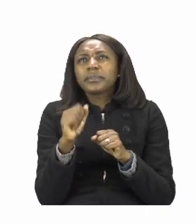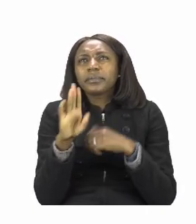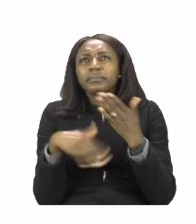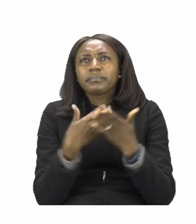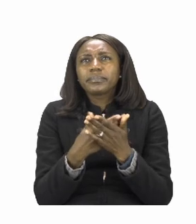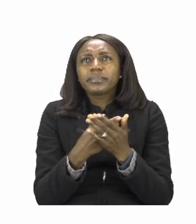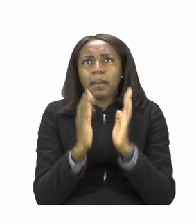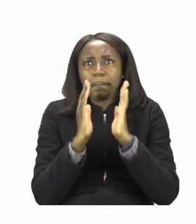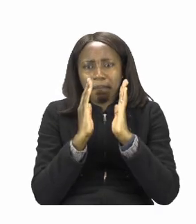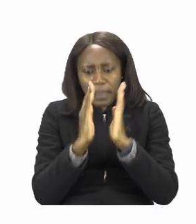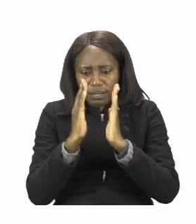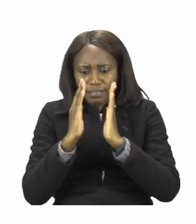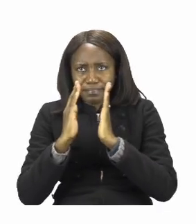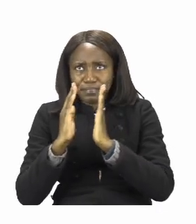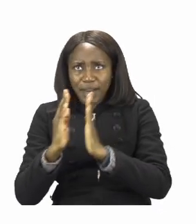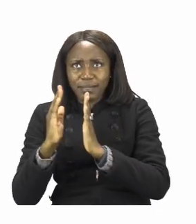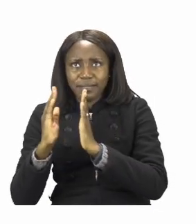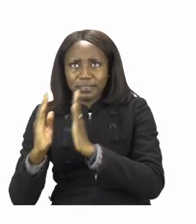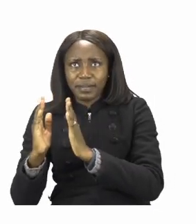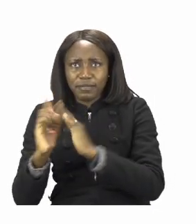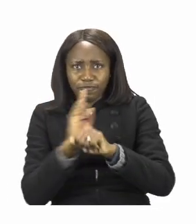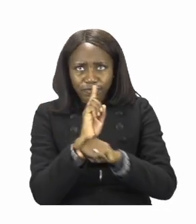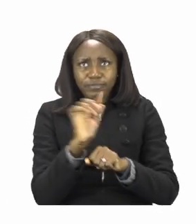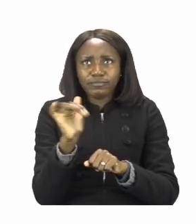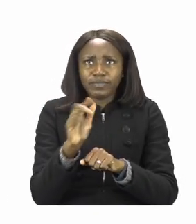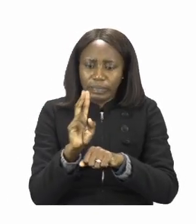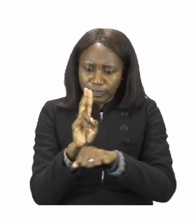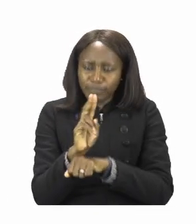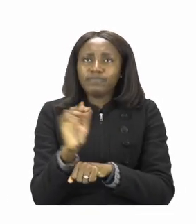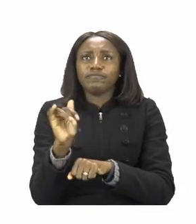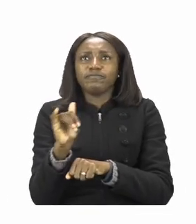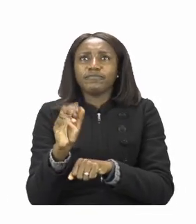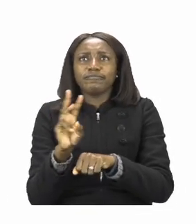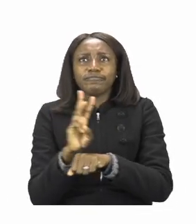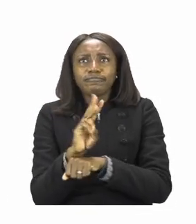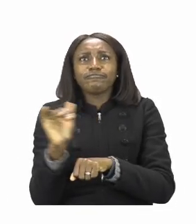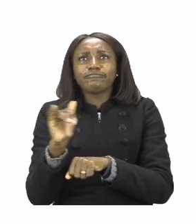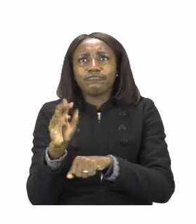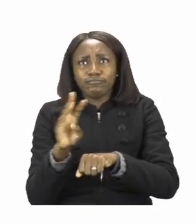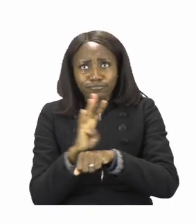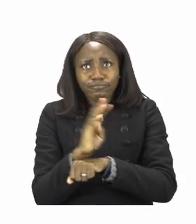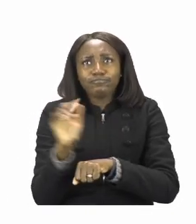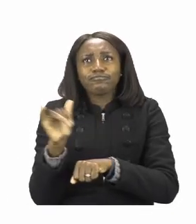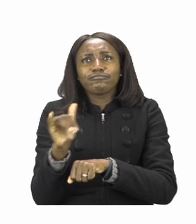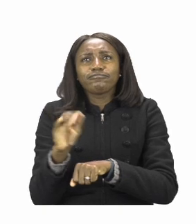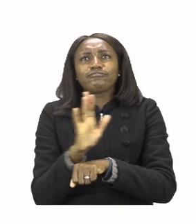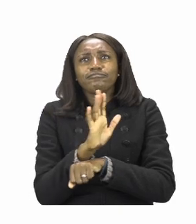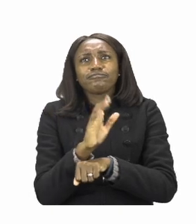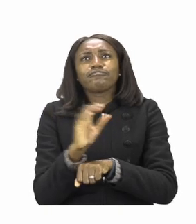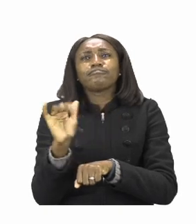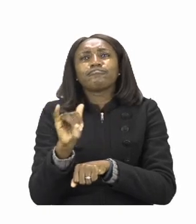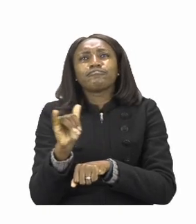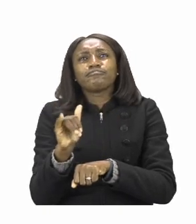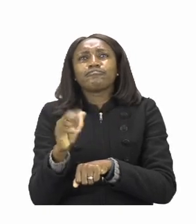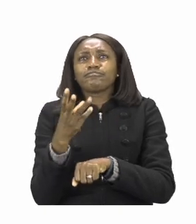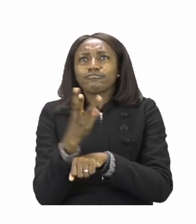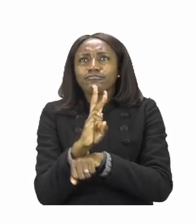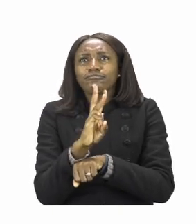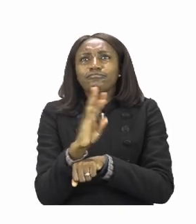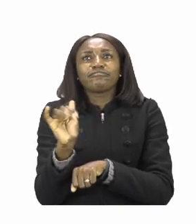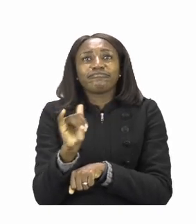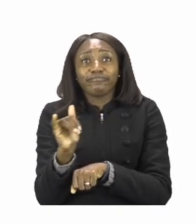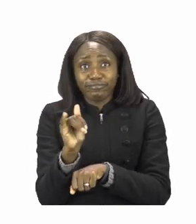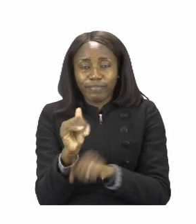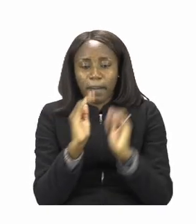we mean order. So each picture we can see there needs to be numbered from number 1 to number 6.